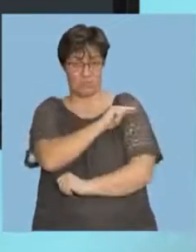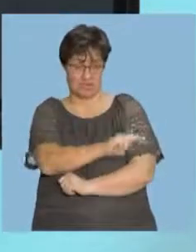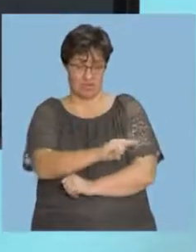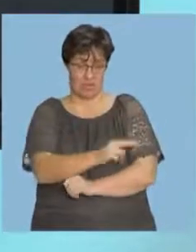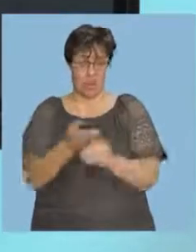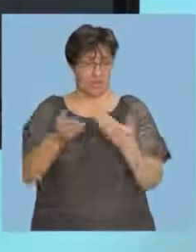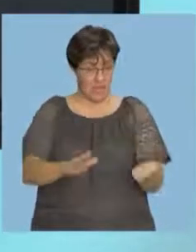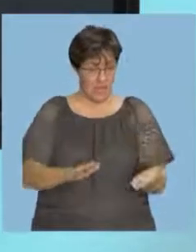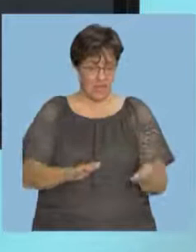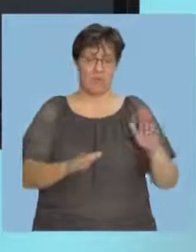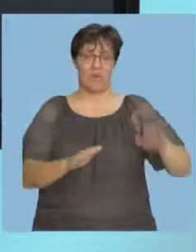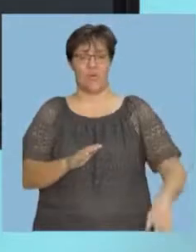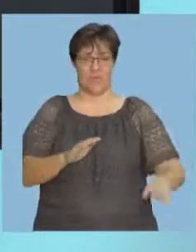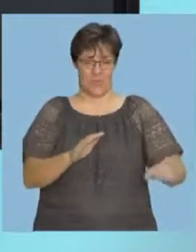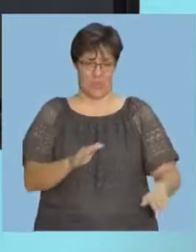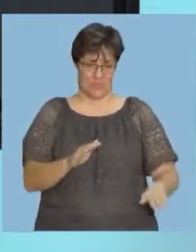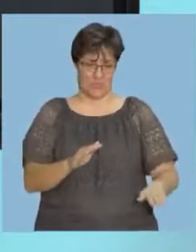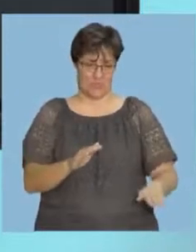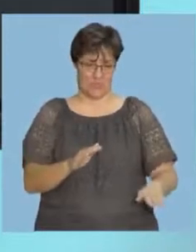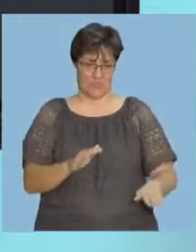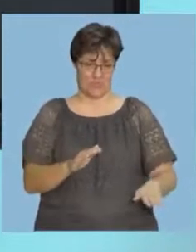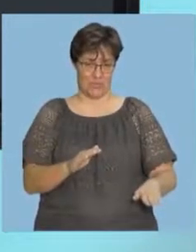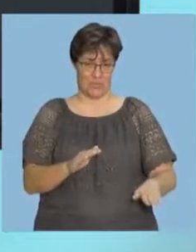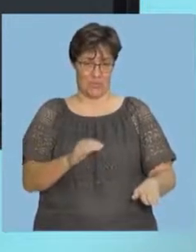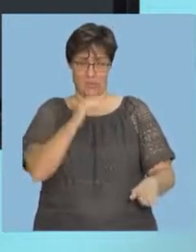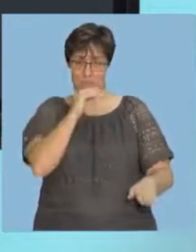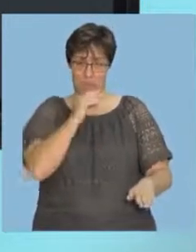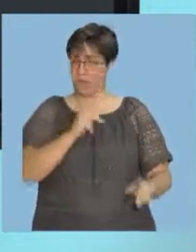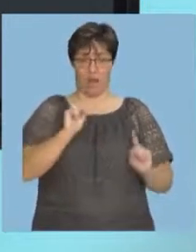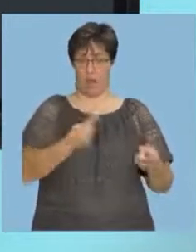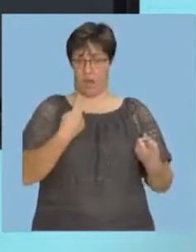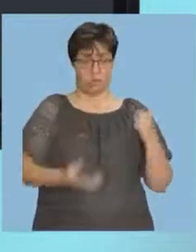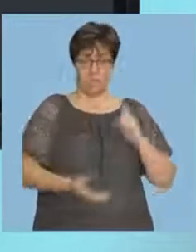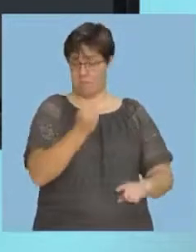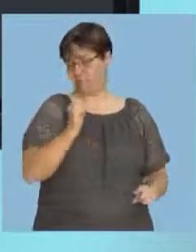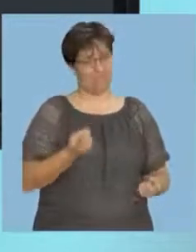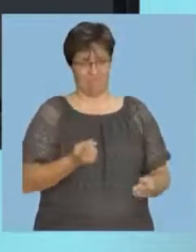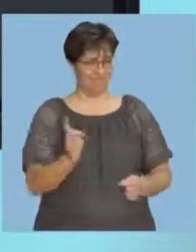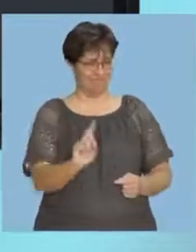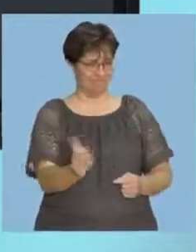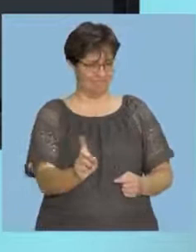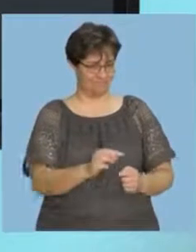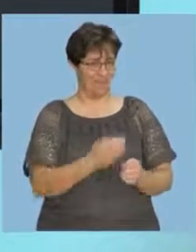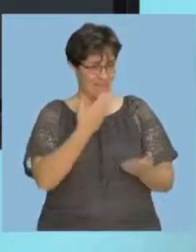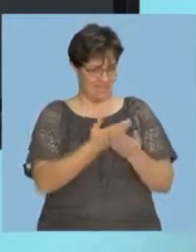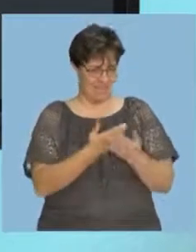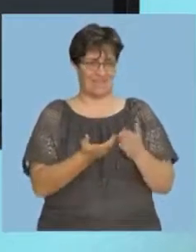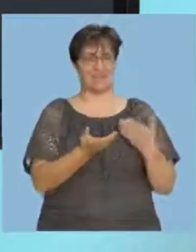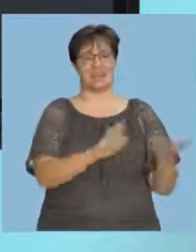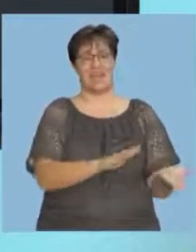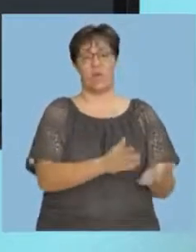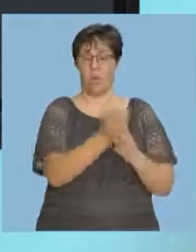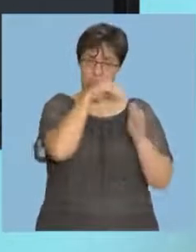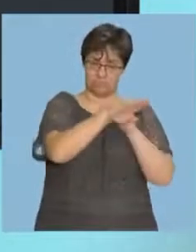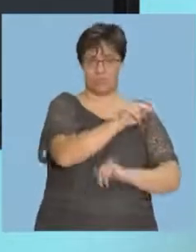dying from that, it's lower, but does not mean you cannot die from COVID-19 or be